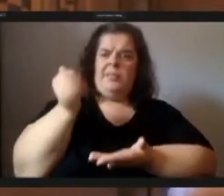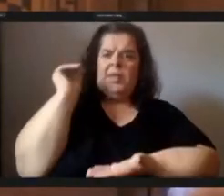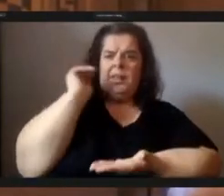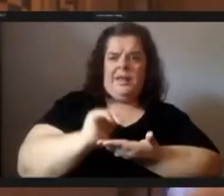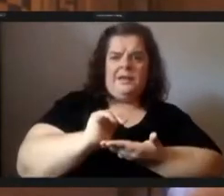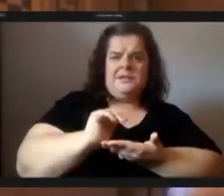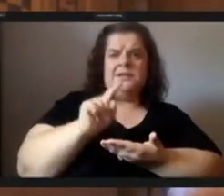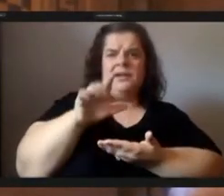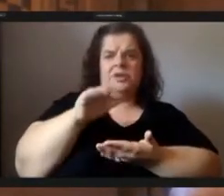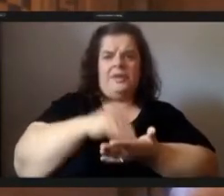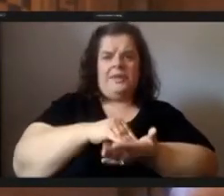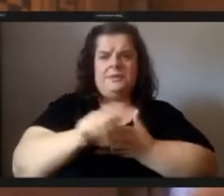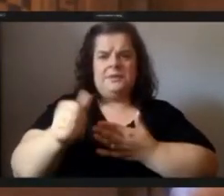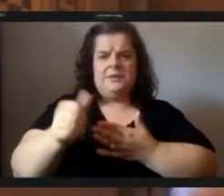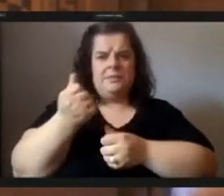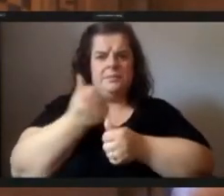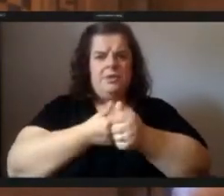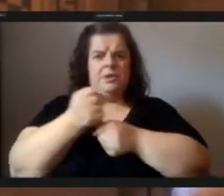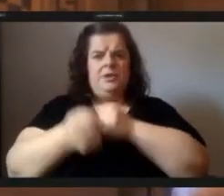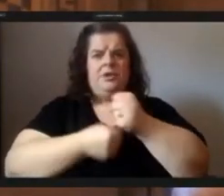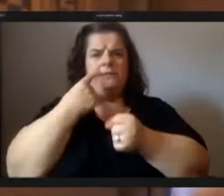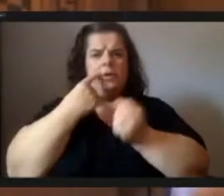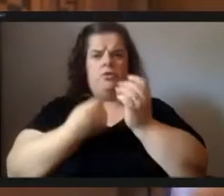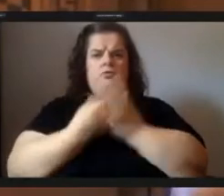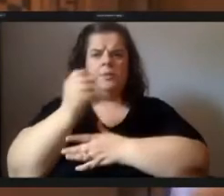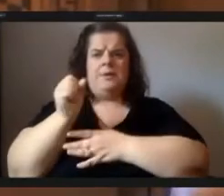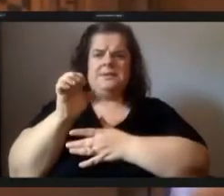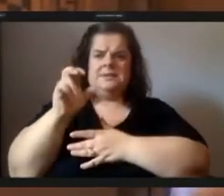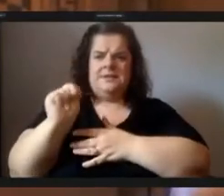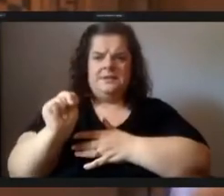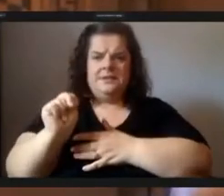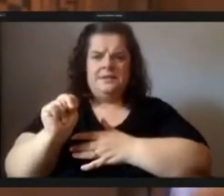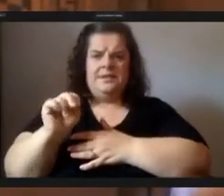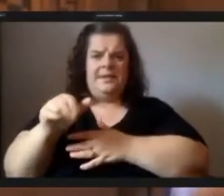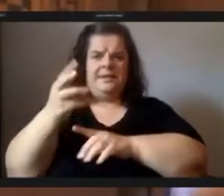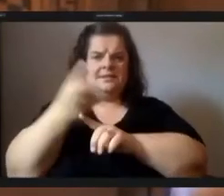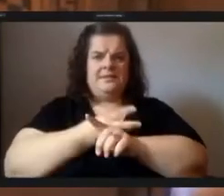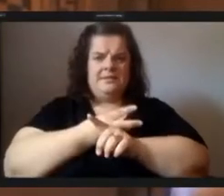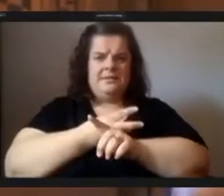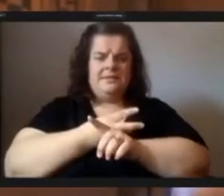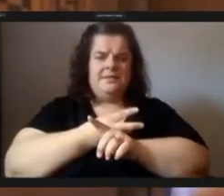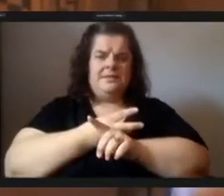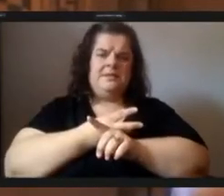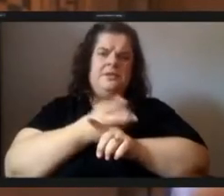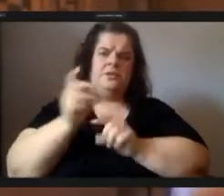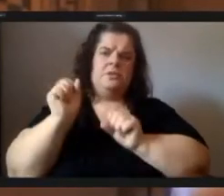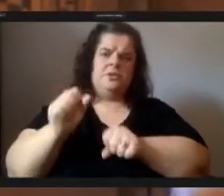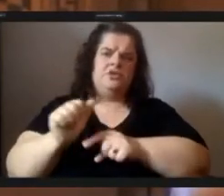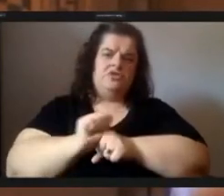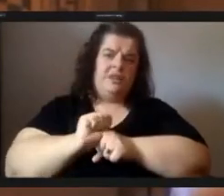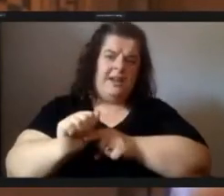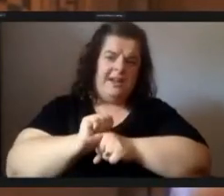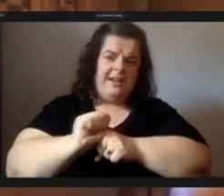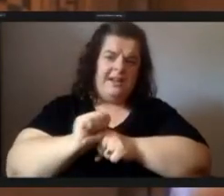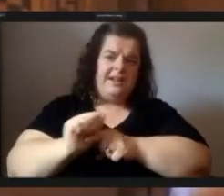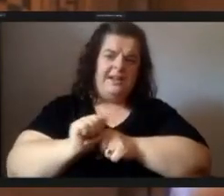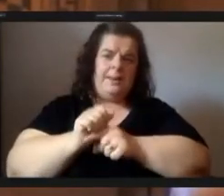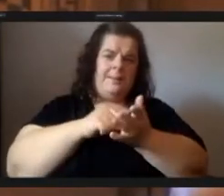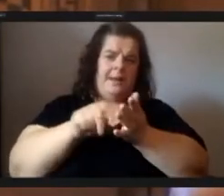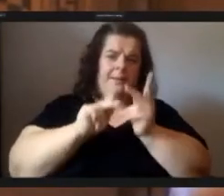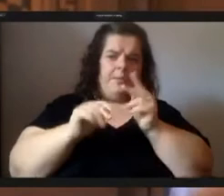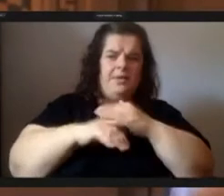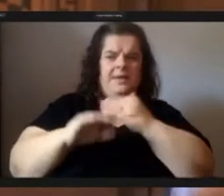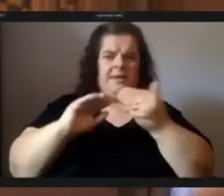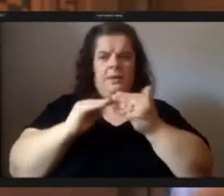thousand dollars a year for a whole growing season which is six months you could train and pay people in communities